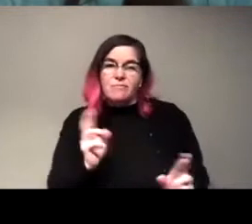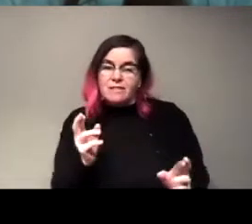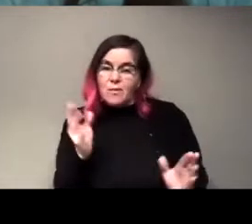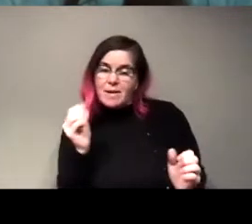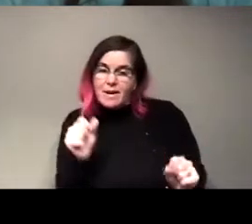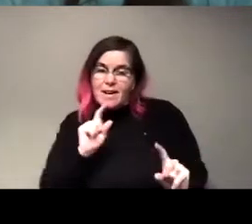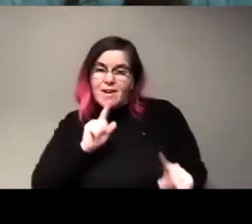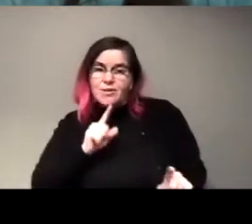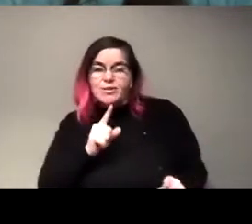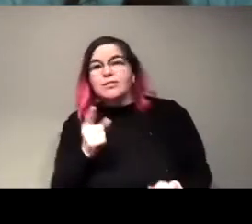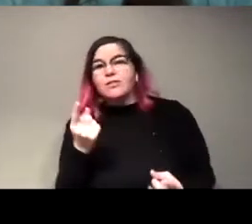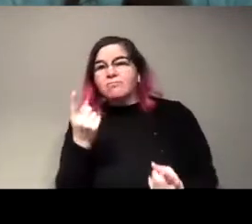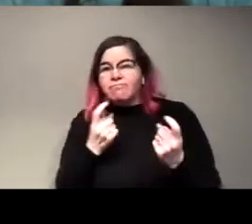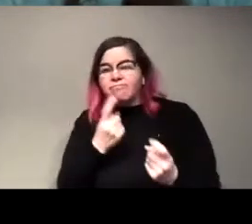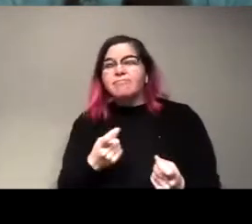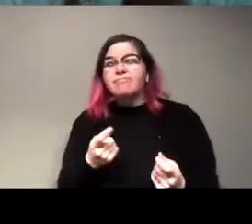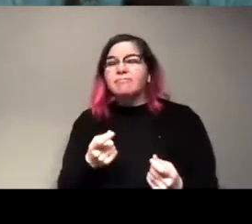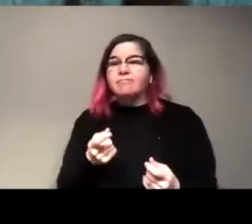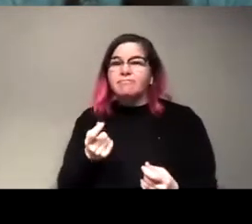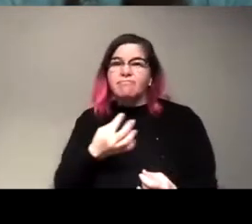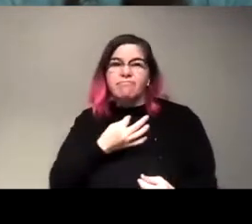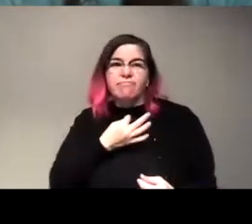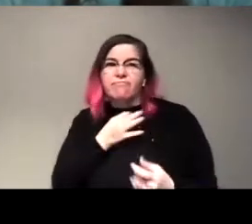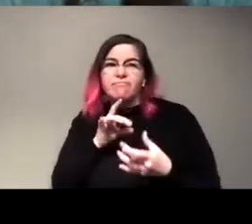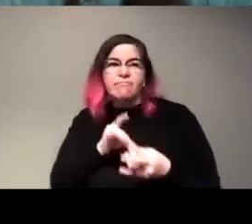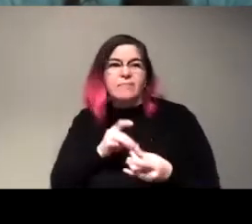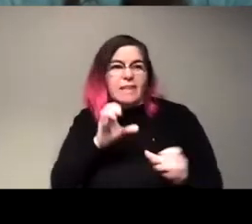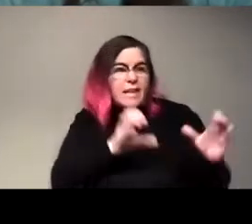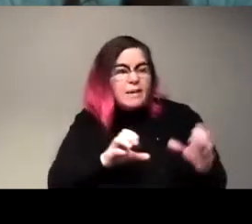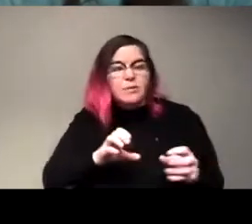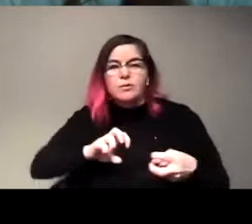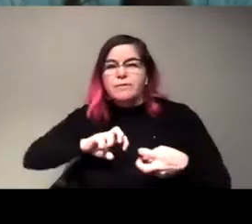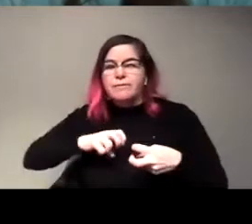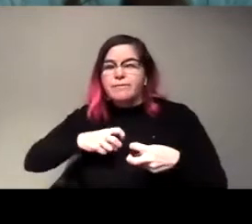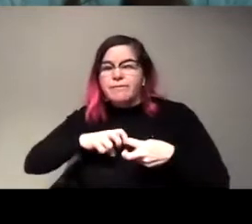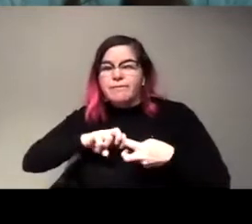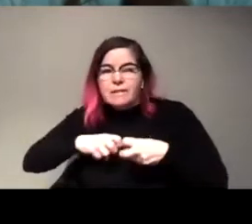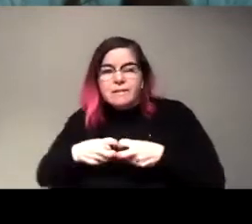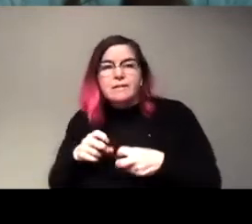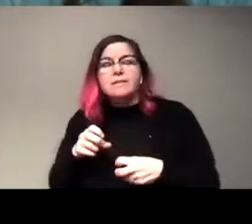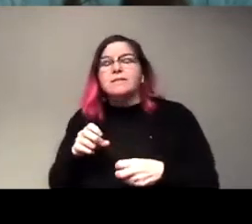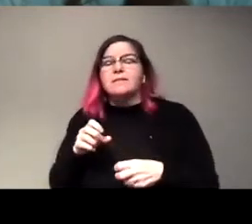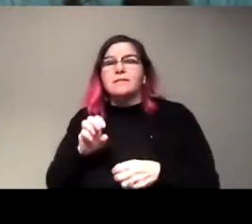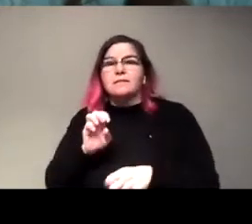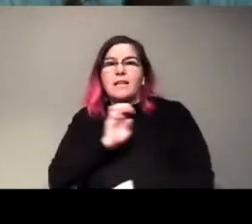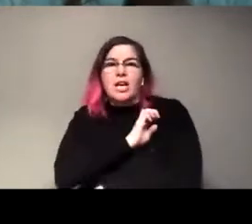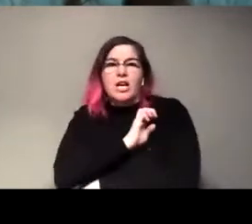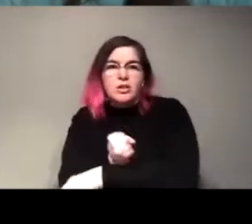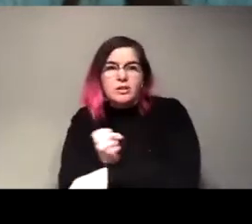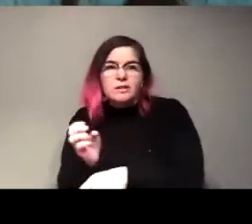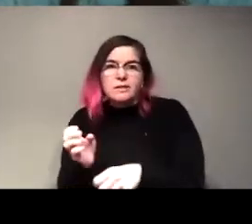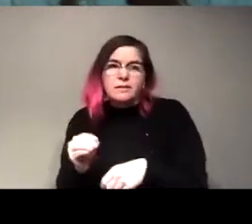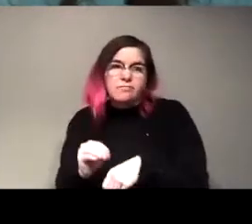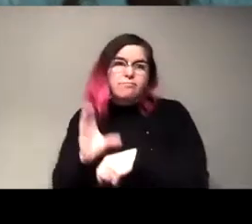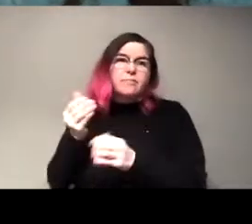and any, anything you might be wondering about chemistry or physics or renewable energy or I'll try and answer. Awesome.